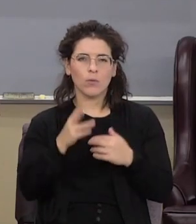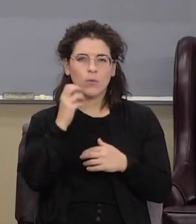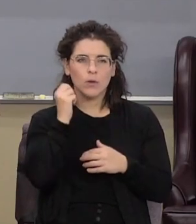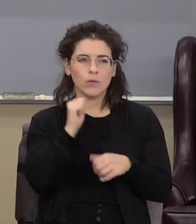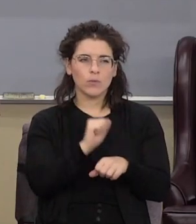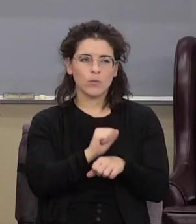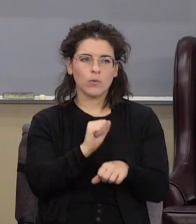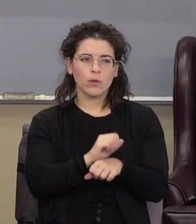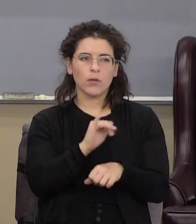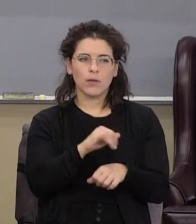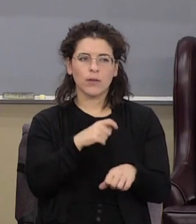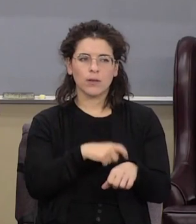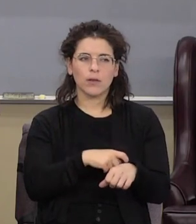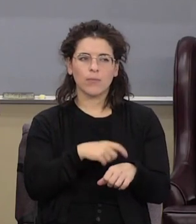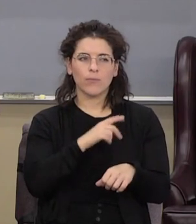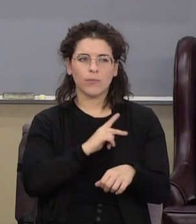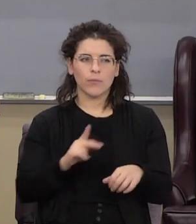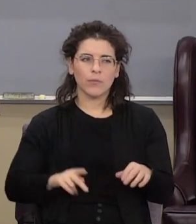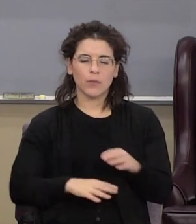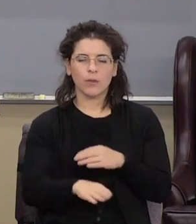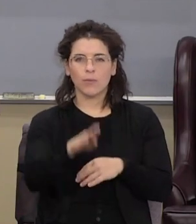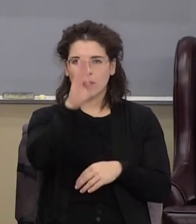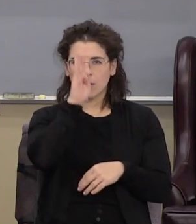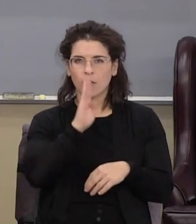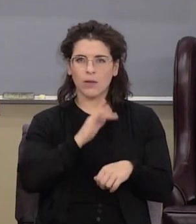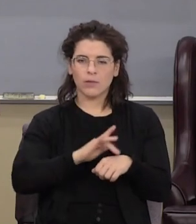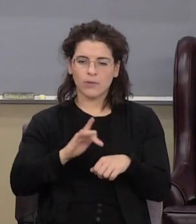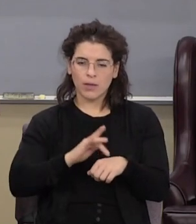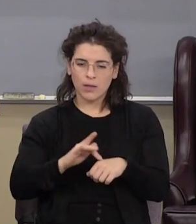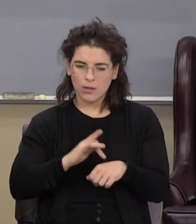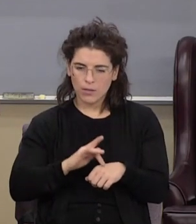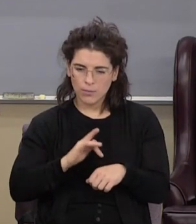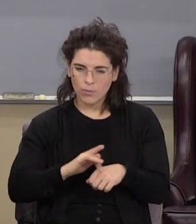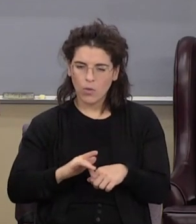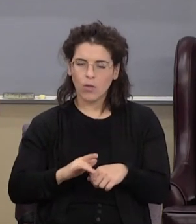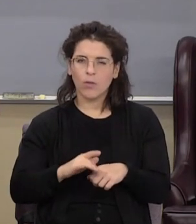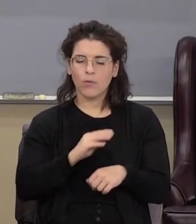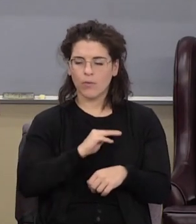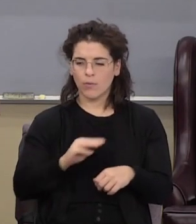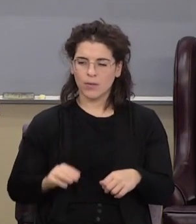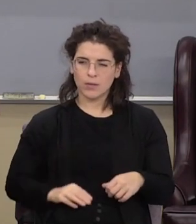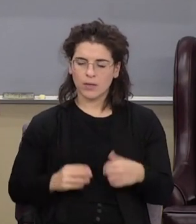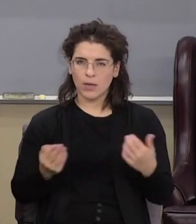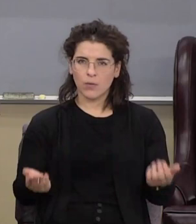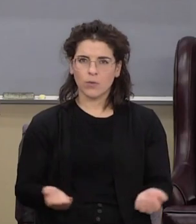time was the kingdom of God was available being pressed the Messiah was here